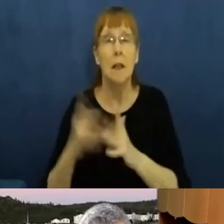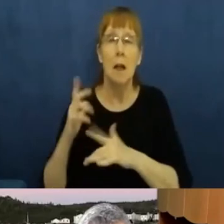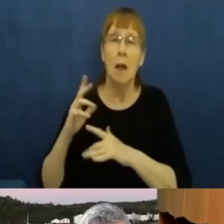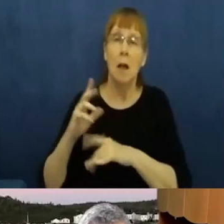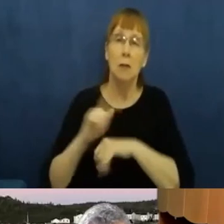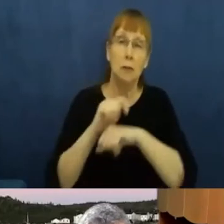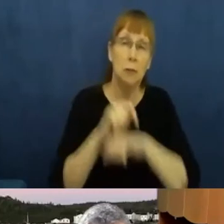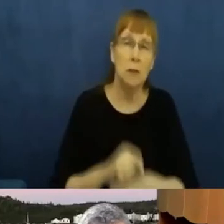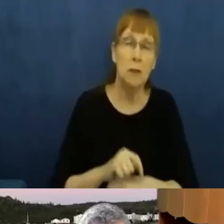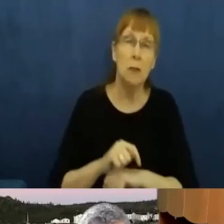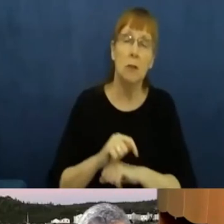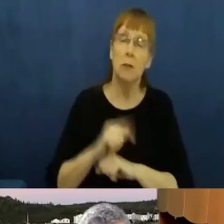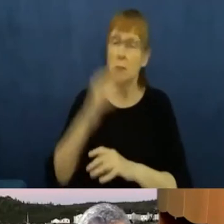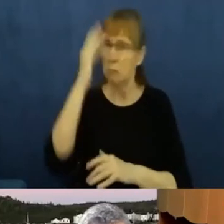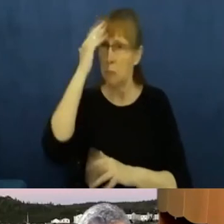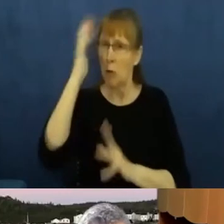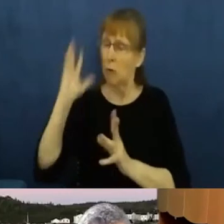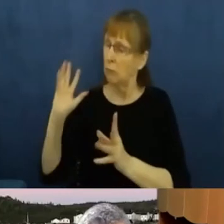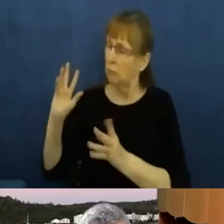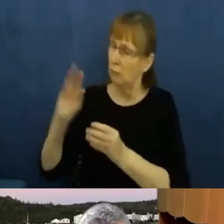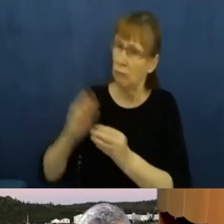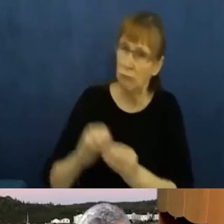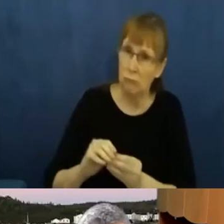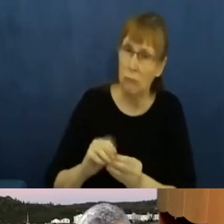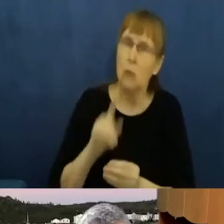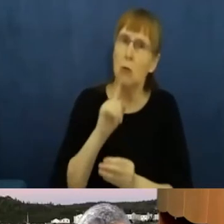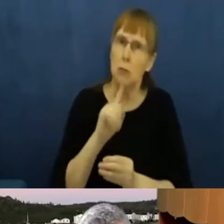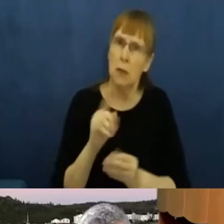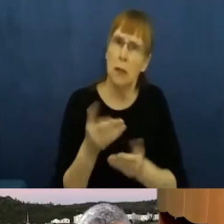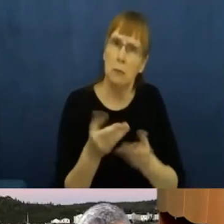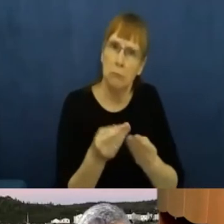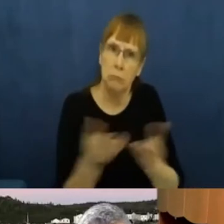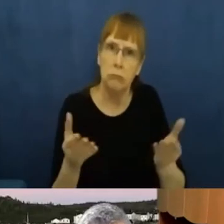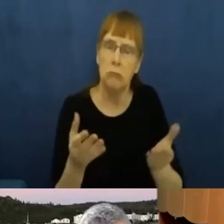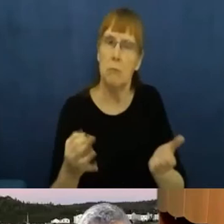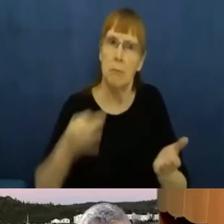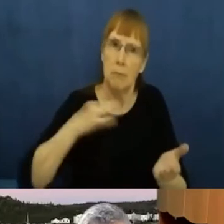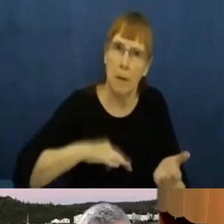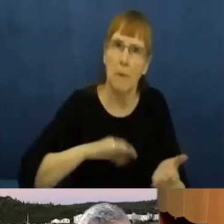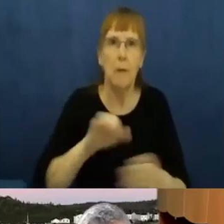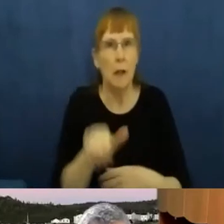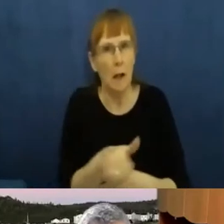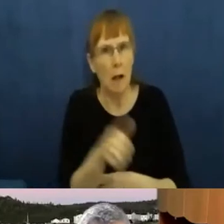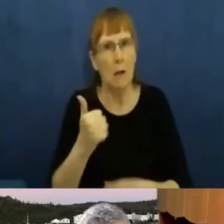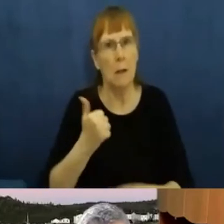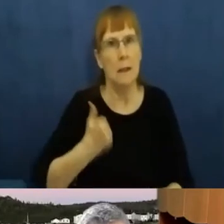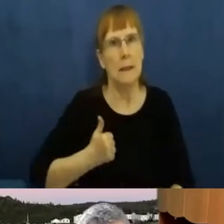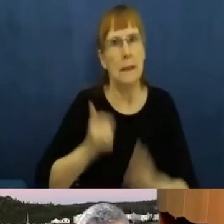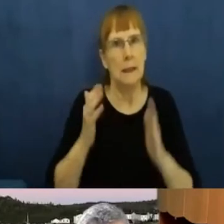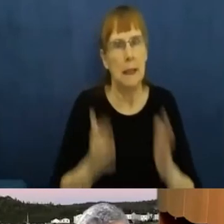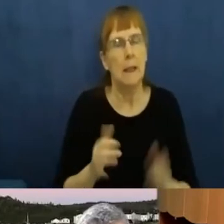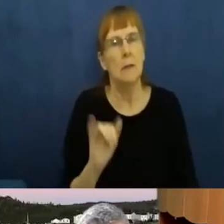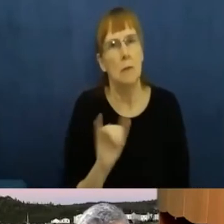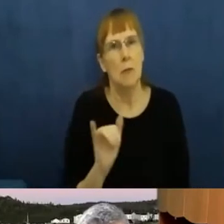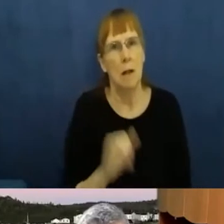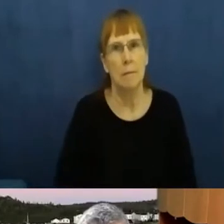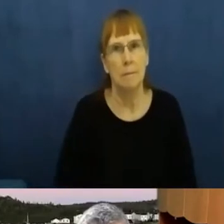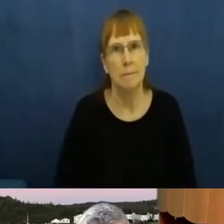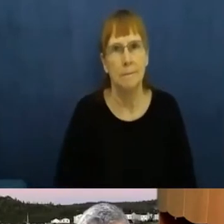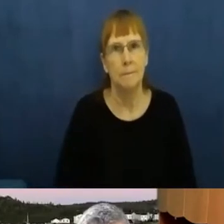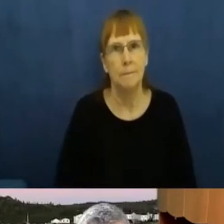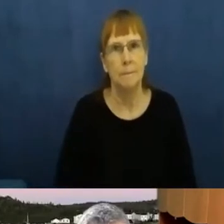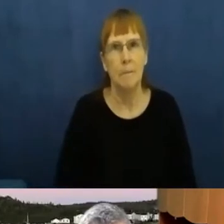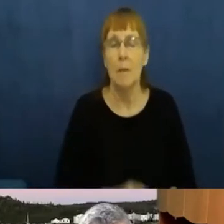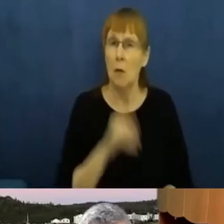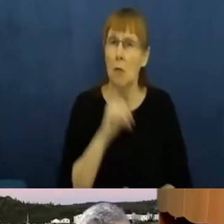the rest of Canadian citizens as well. So it's an amazing platform, and I think